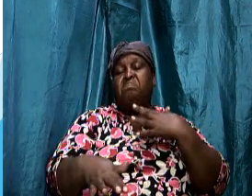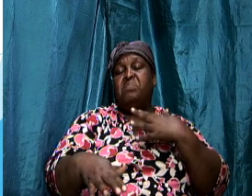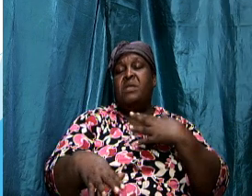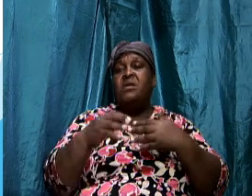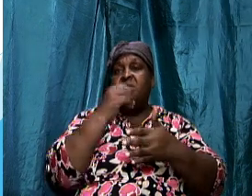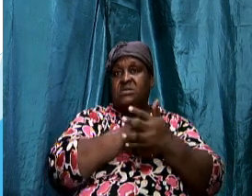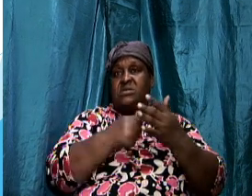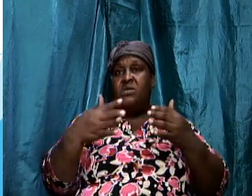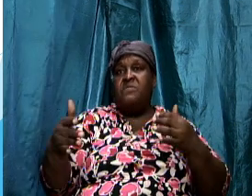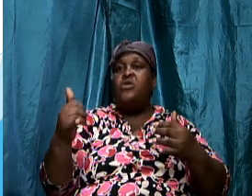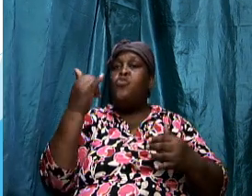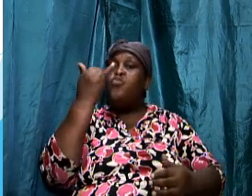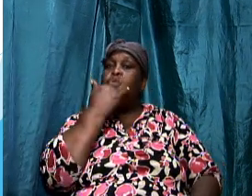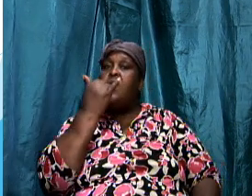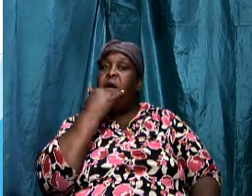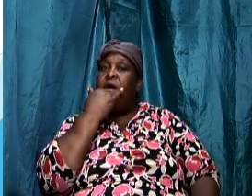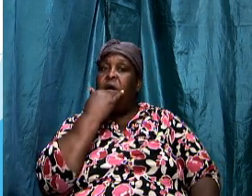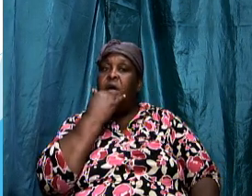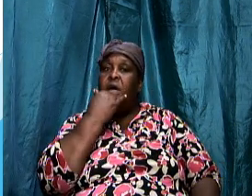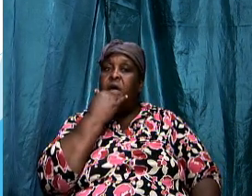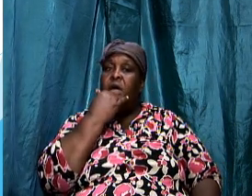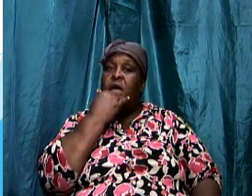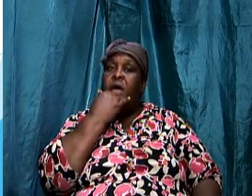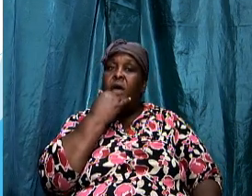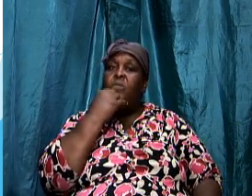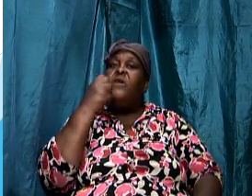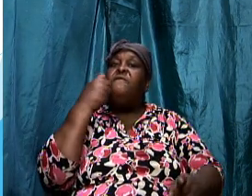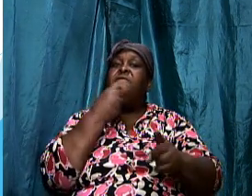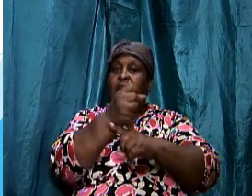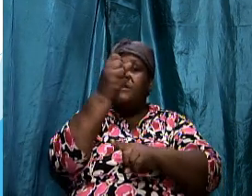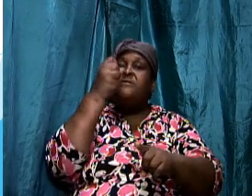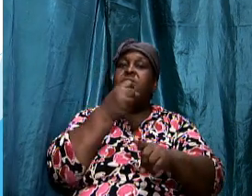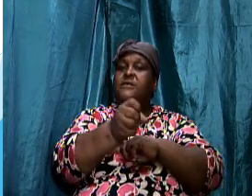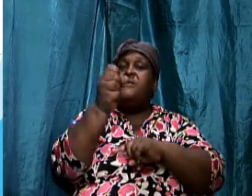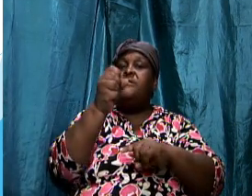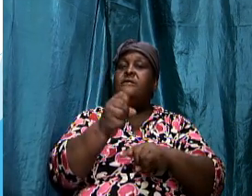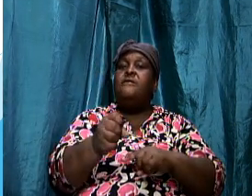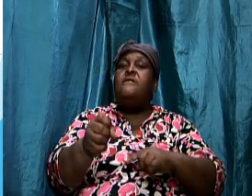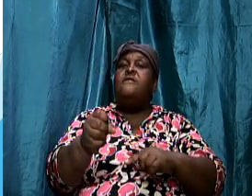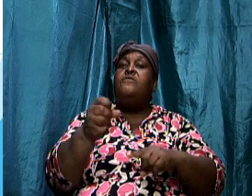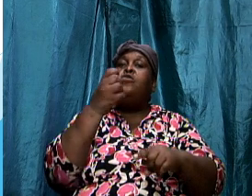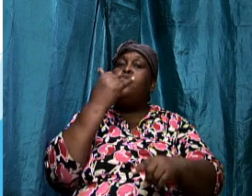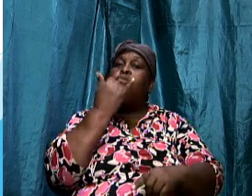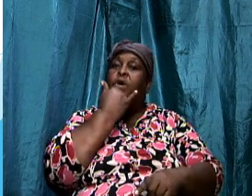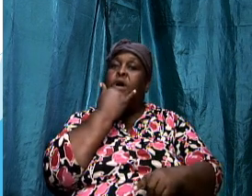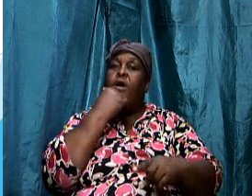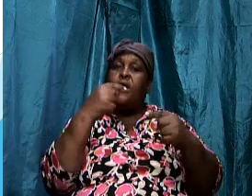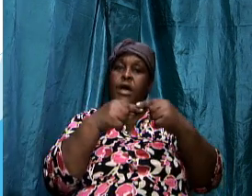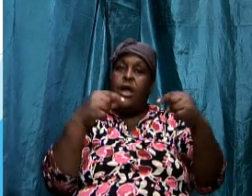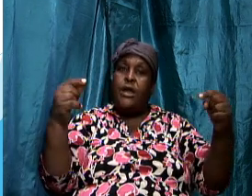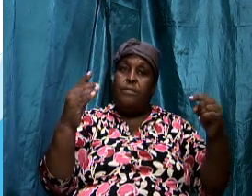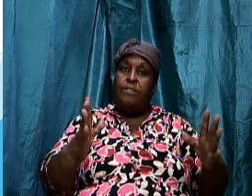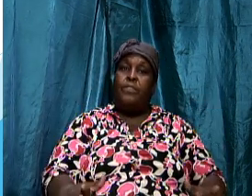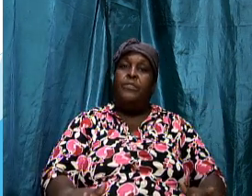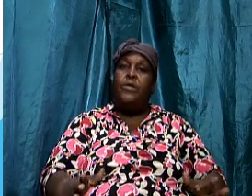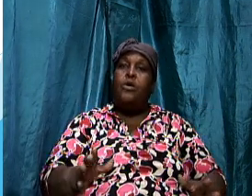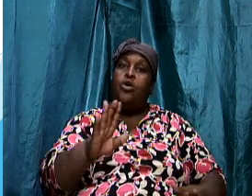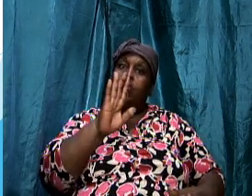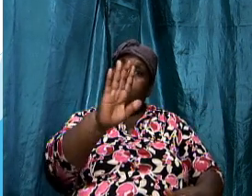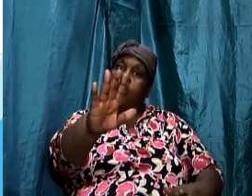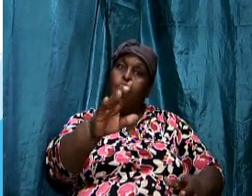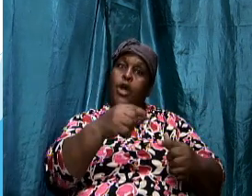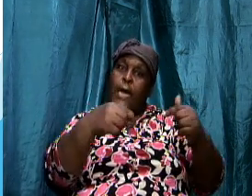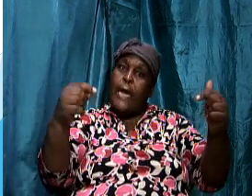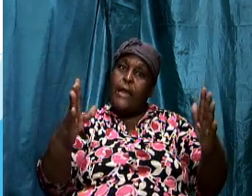and we are fighting the wrong enemy your enemy is not your husband your enemy is not your wife your